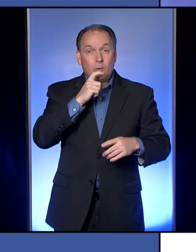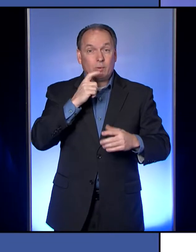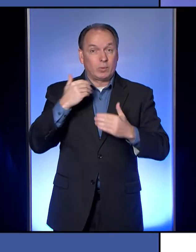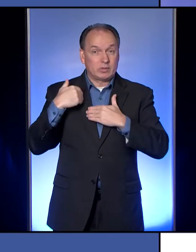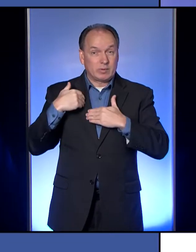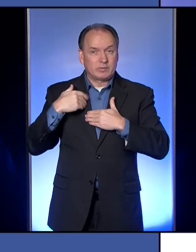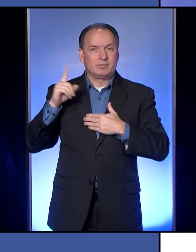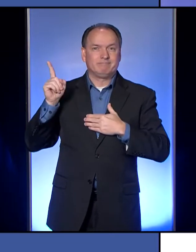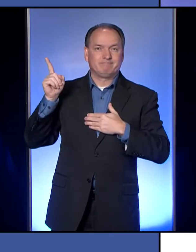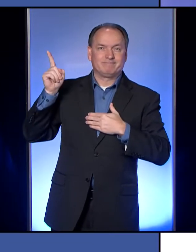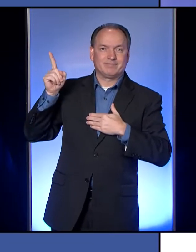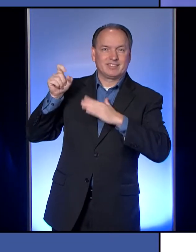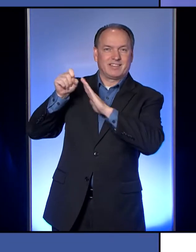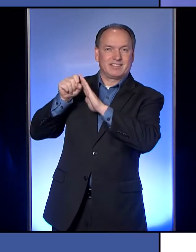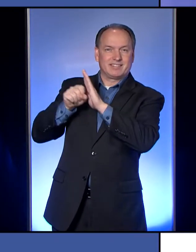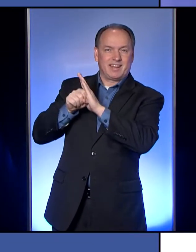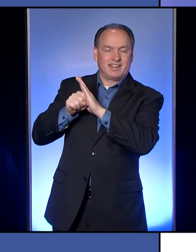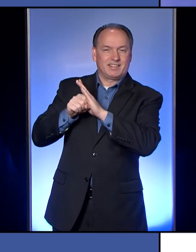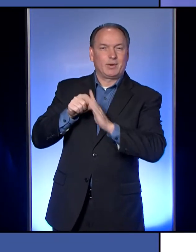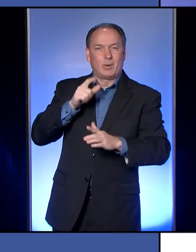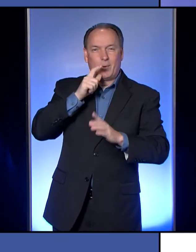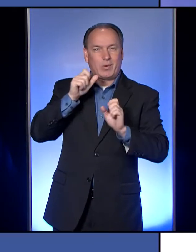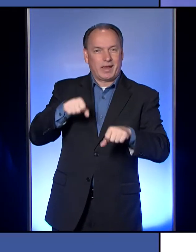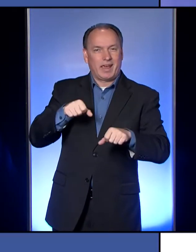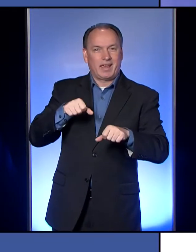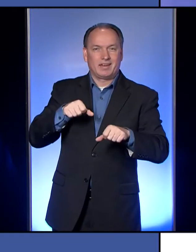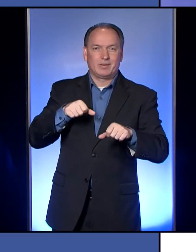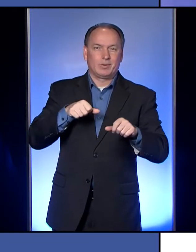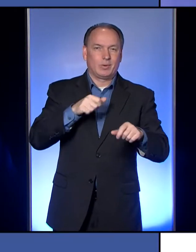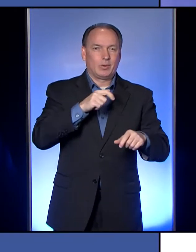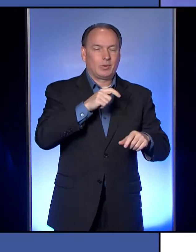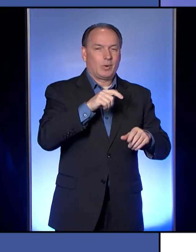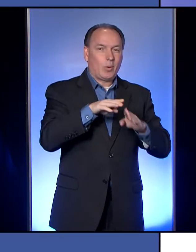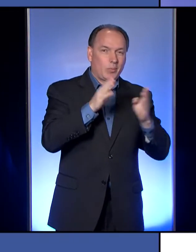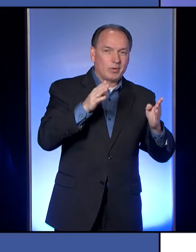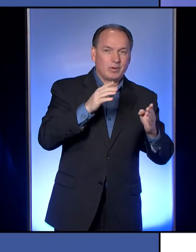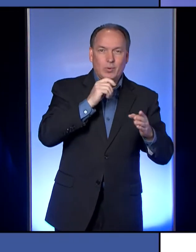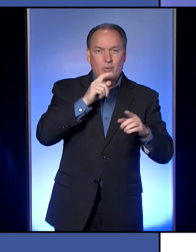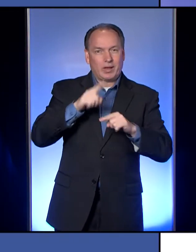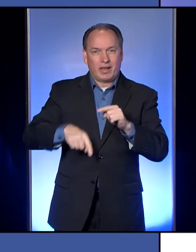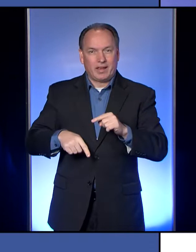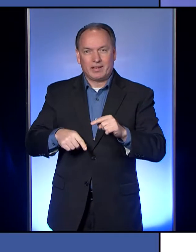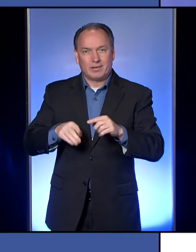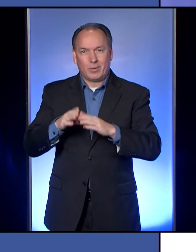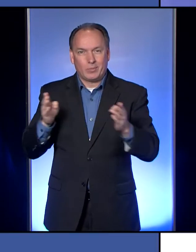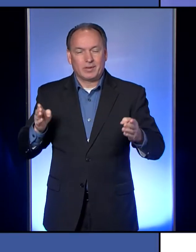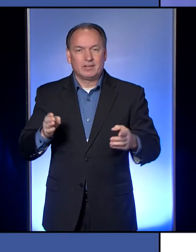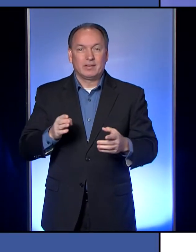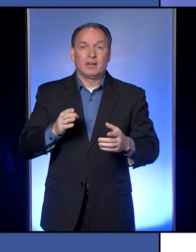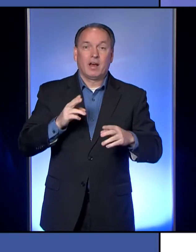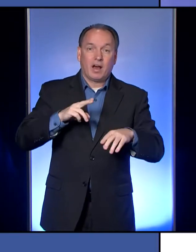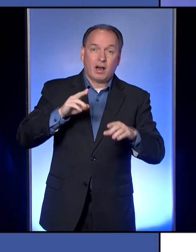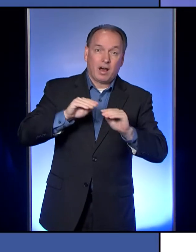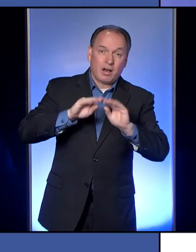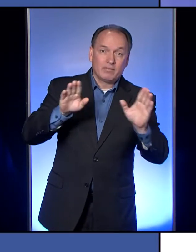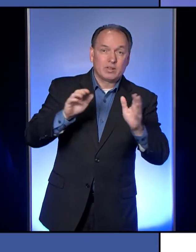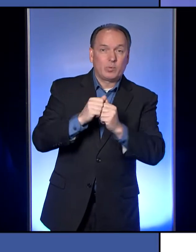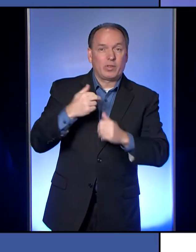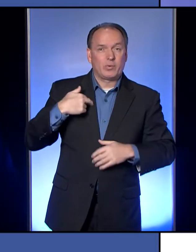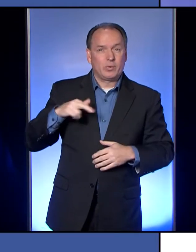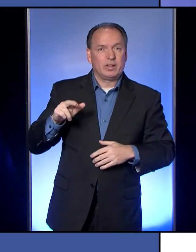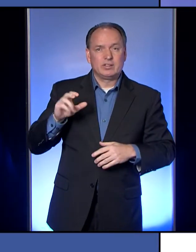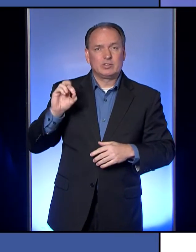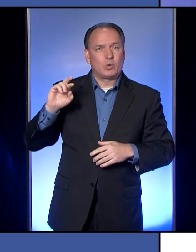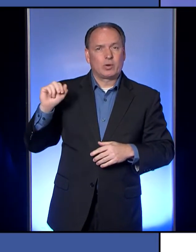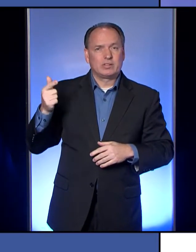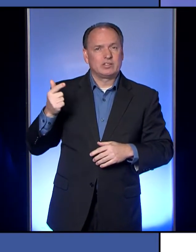state's deciding who can go forward and who can't. And honestly, with religious organizations, you know, I don't know that we could even,